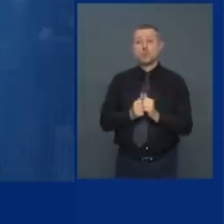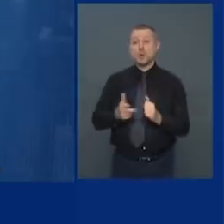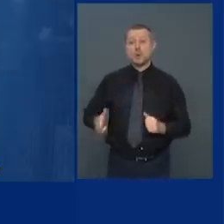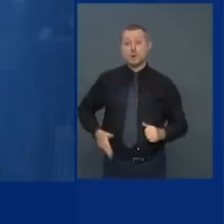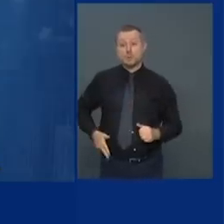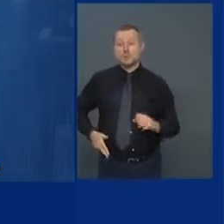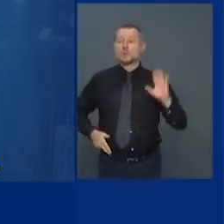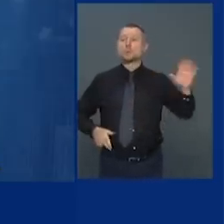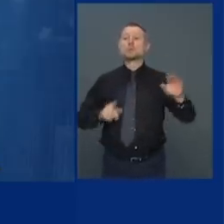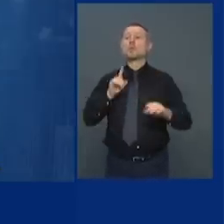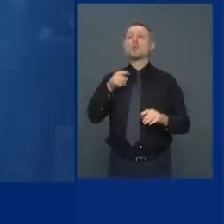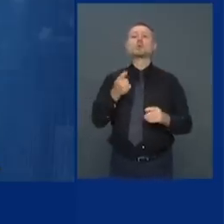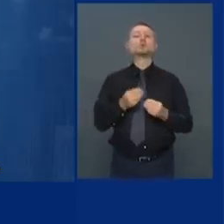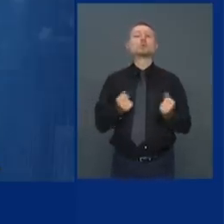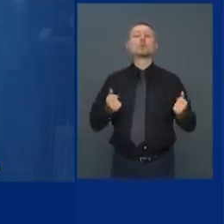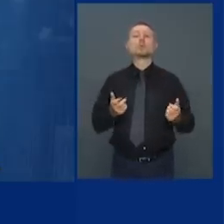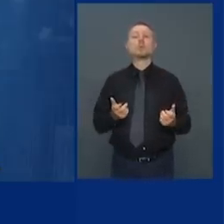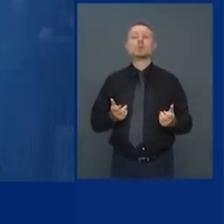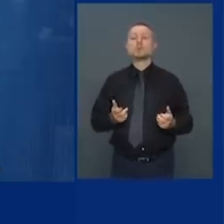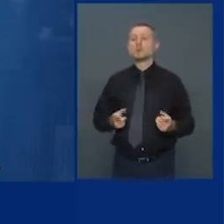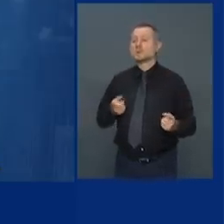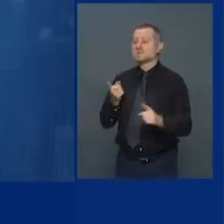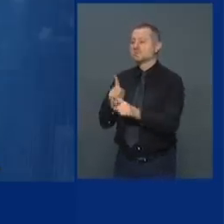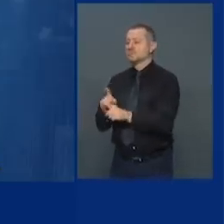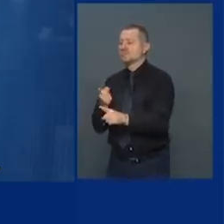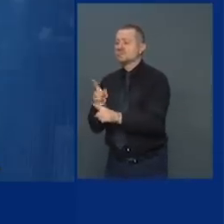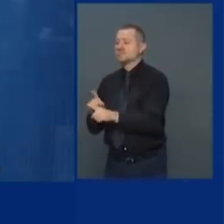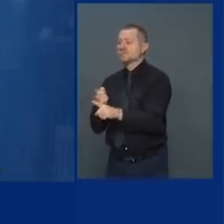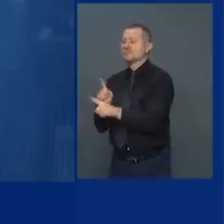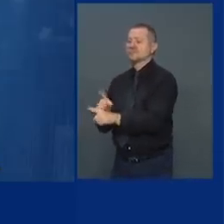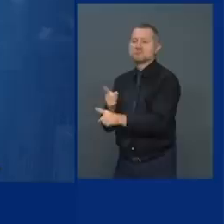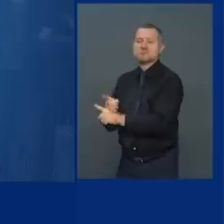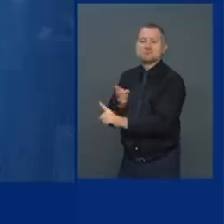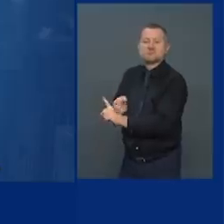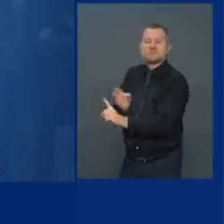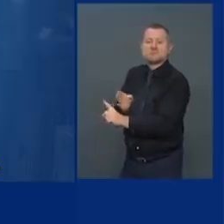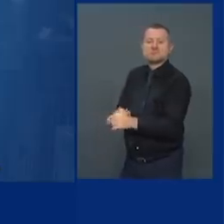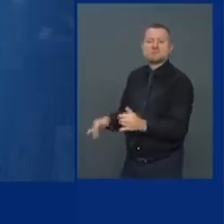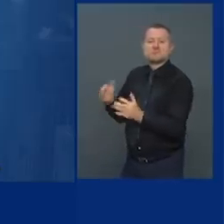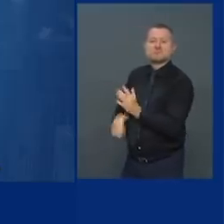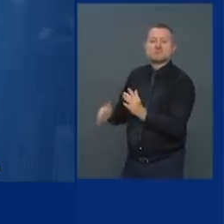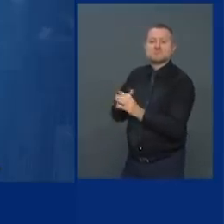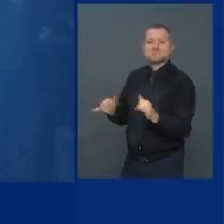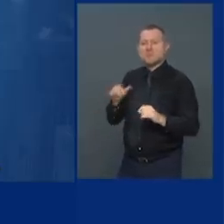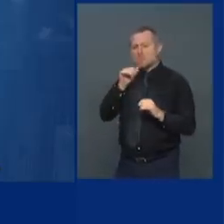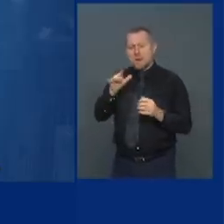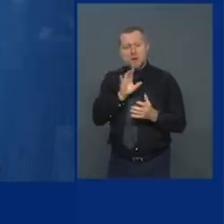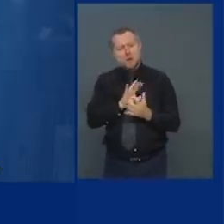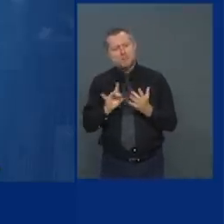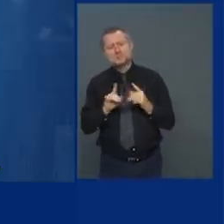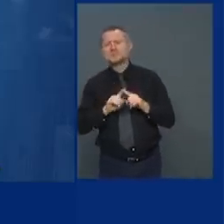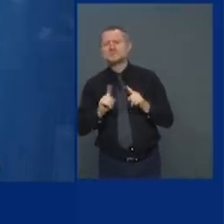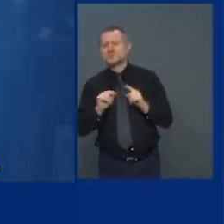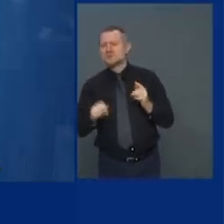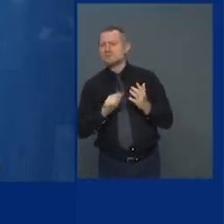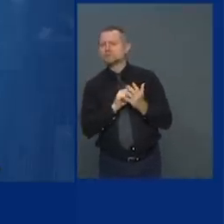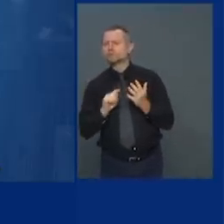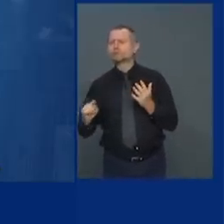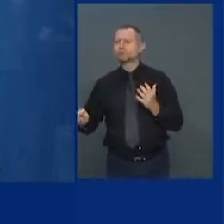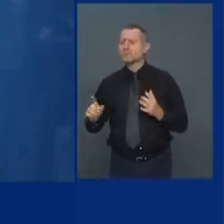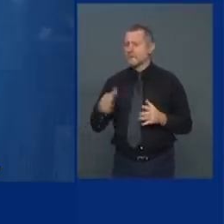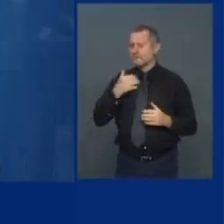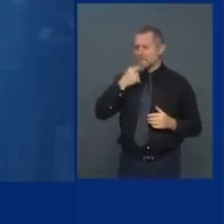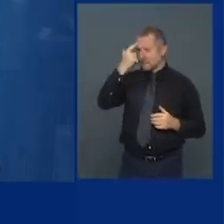a more multifaceted public safety function that has mental health response a